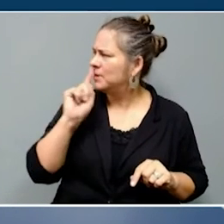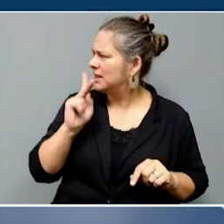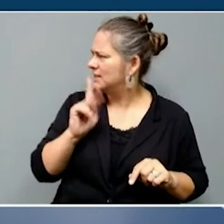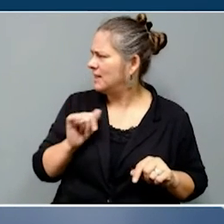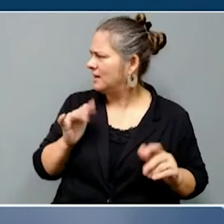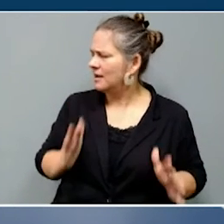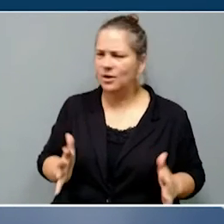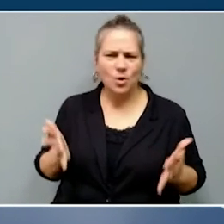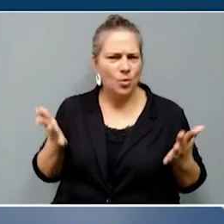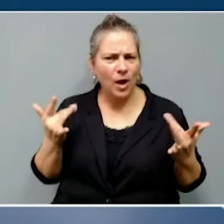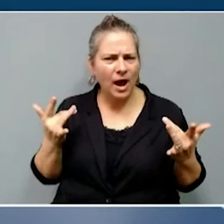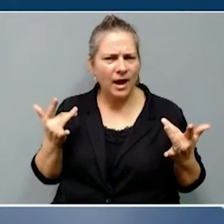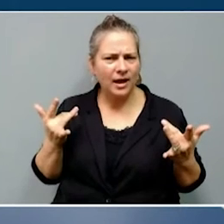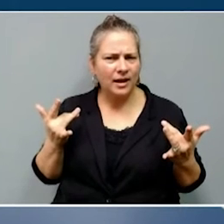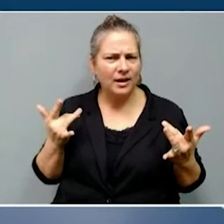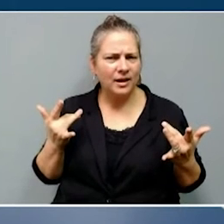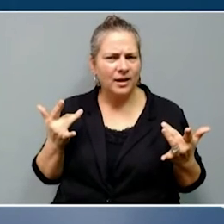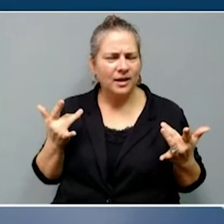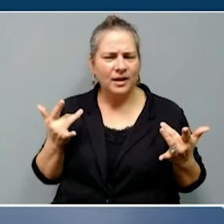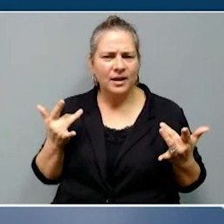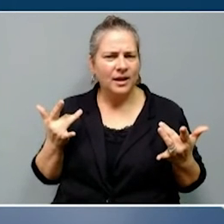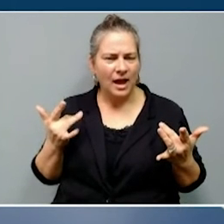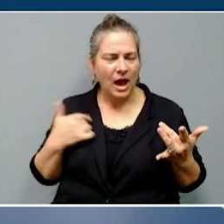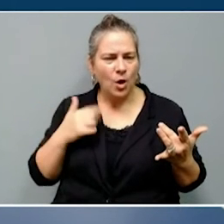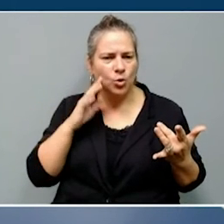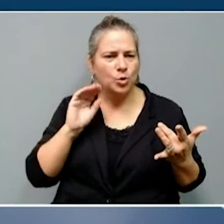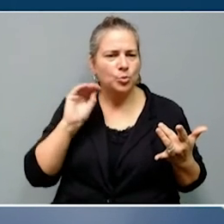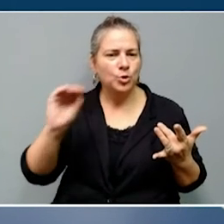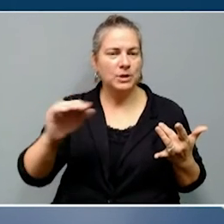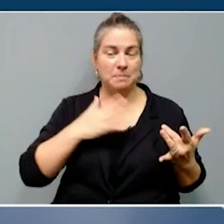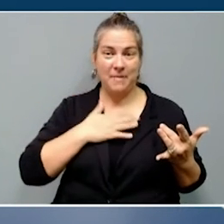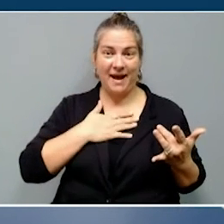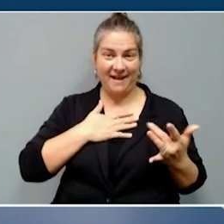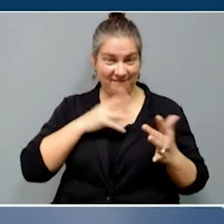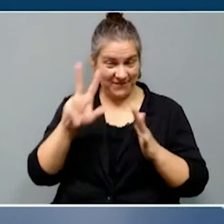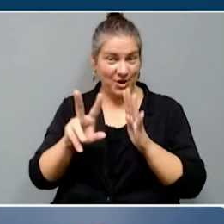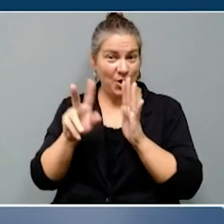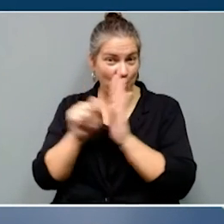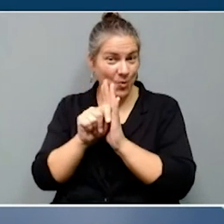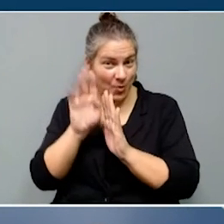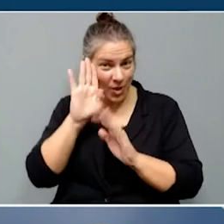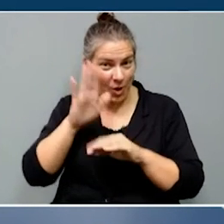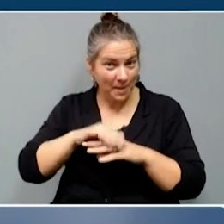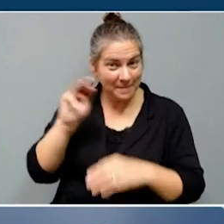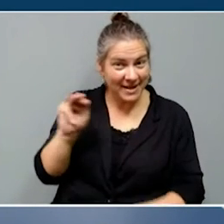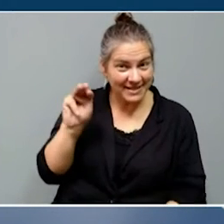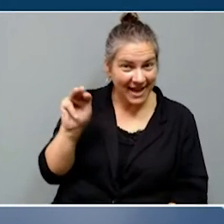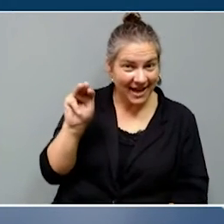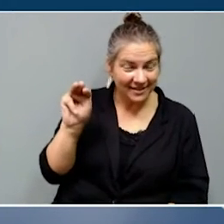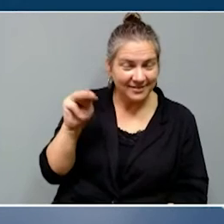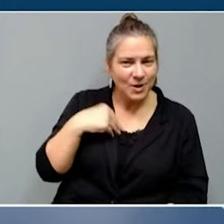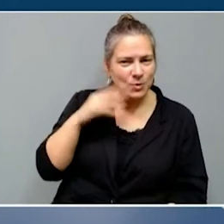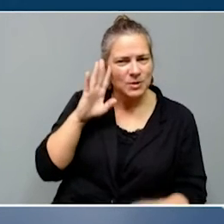governor is asking Kentuckians to post why they are proud to be from Kentucky using the hashtag Team Kentucky.